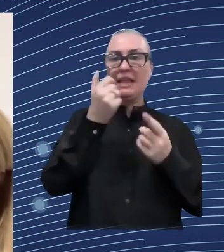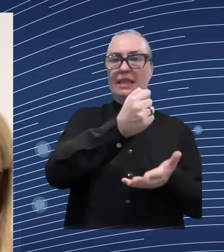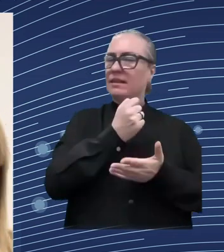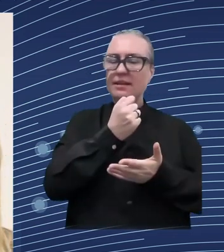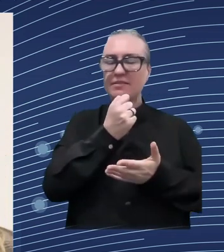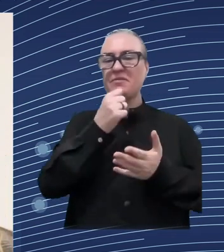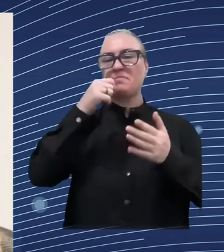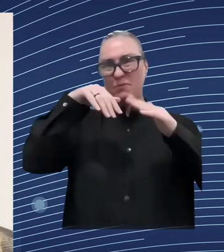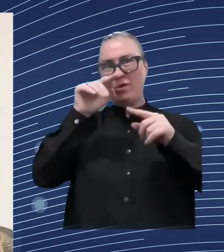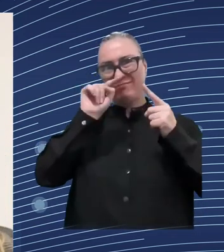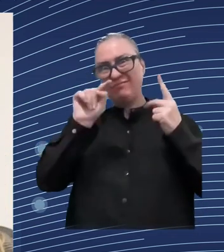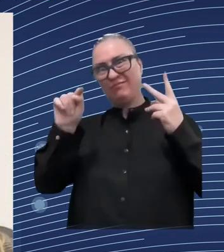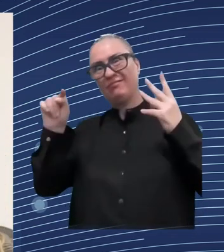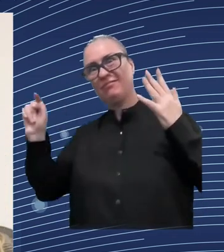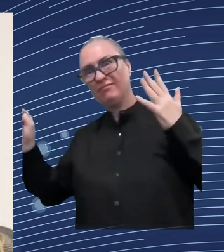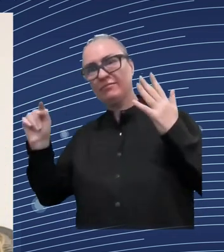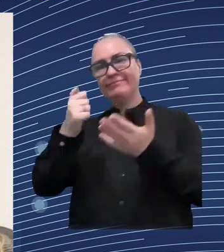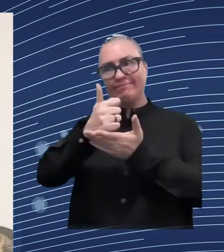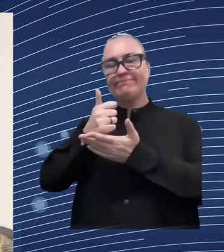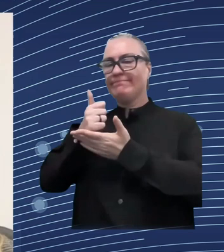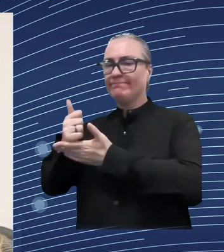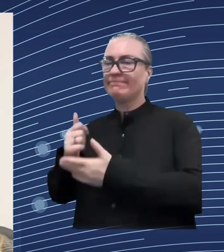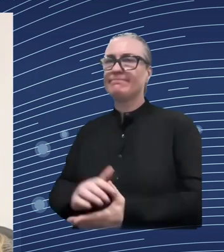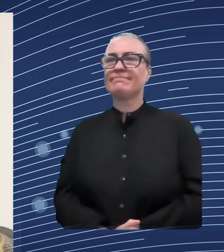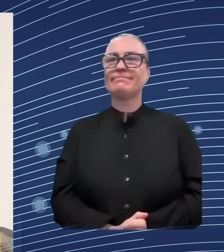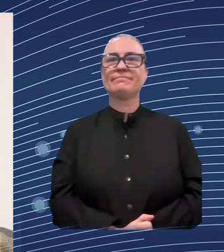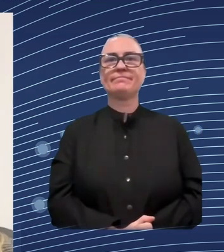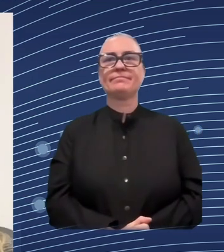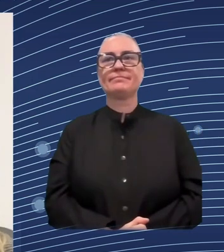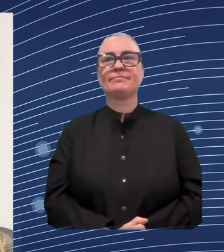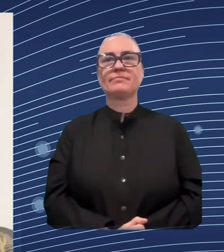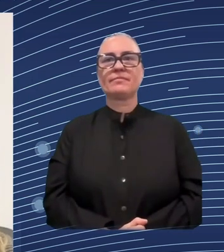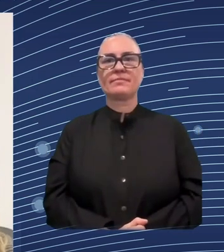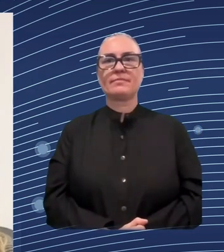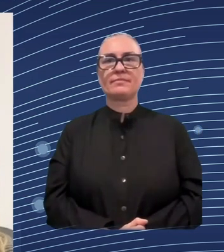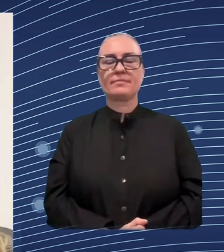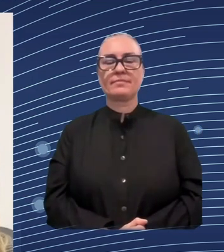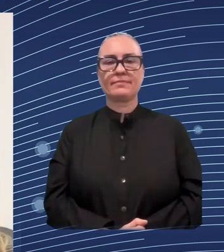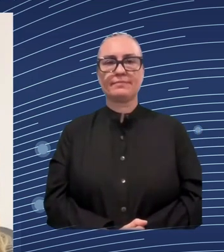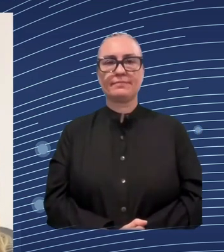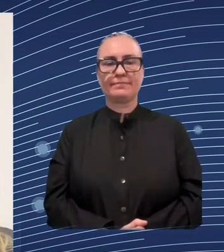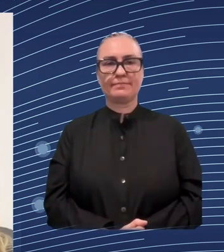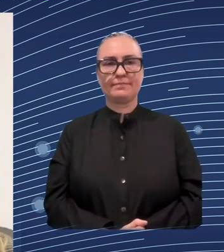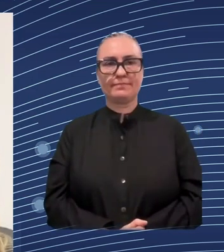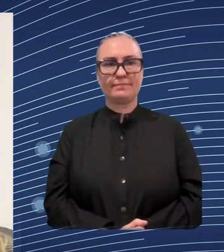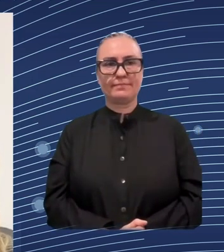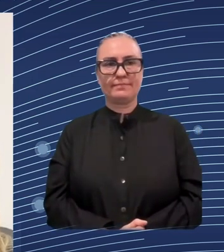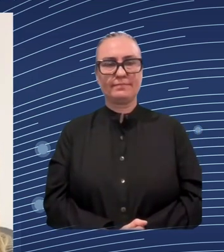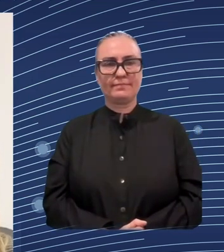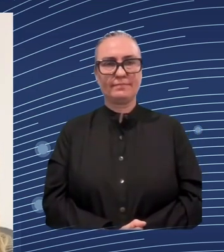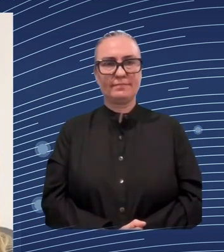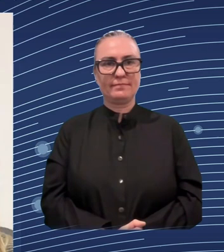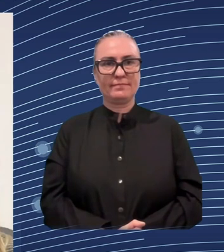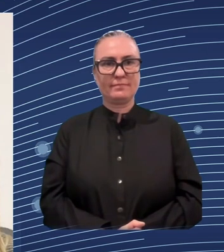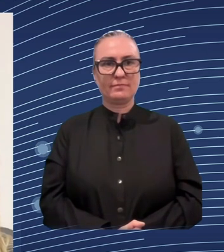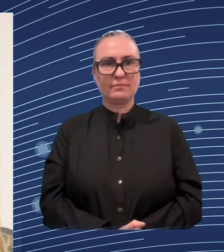very much um commissioner schmidt if i could come back to you um we've heard about the need um we heard about the sort of the need to